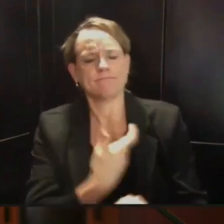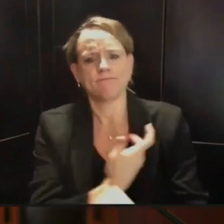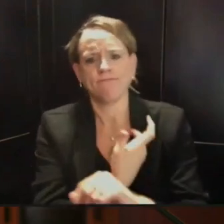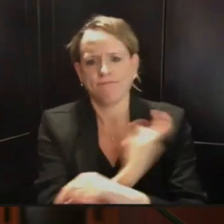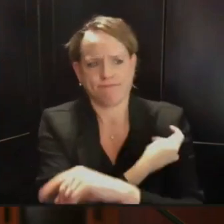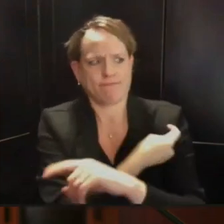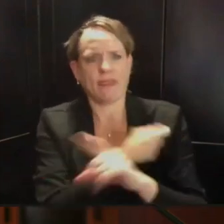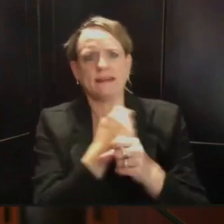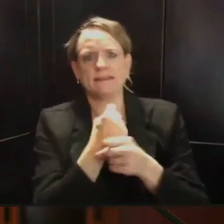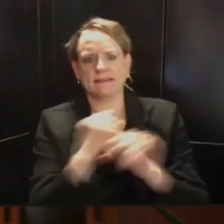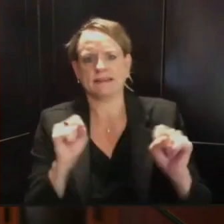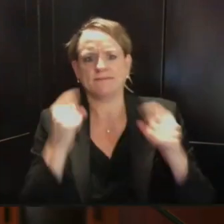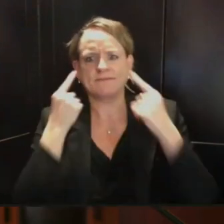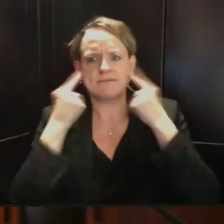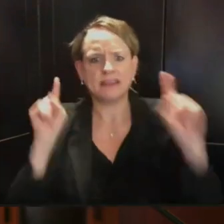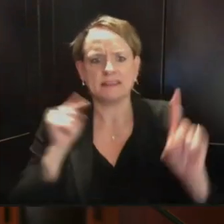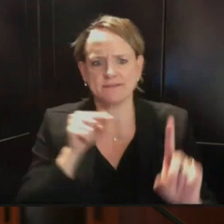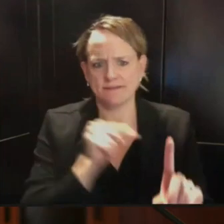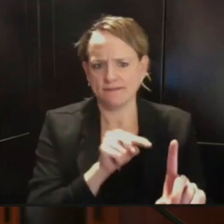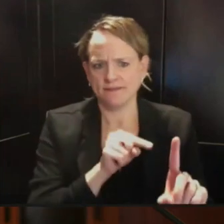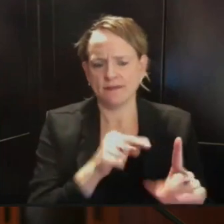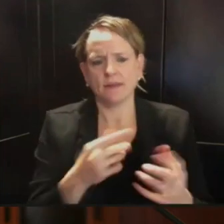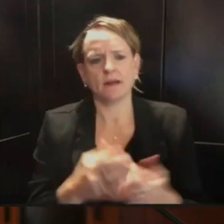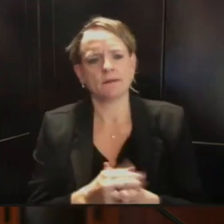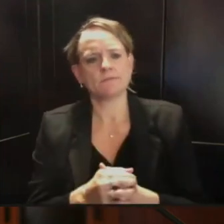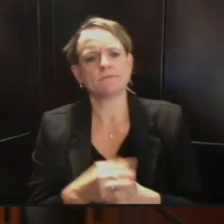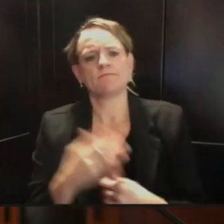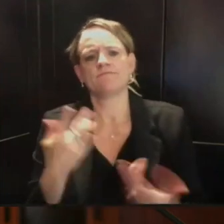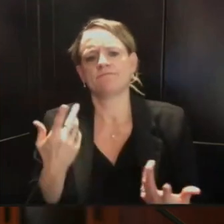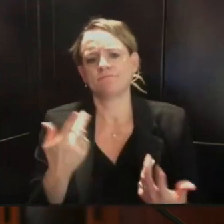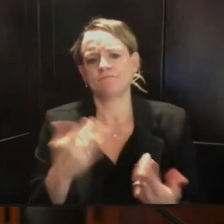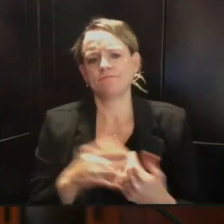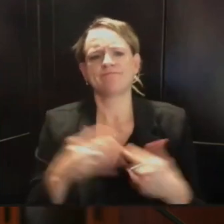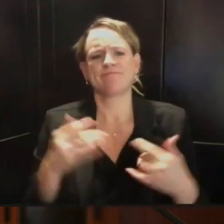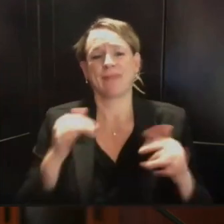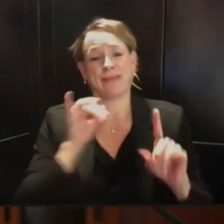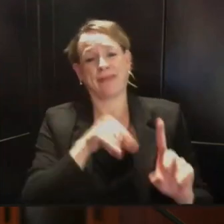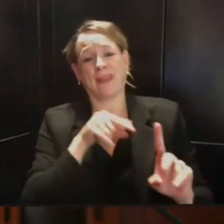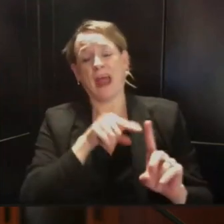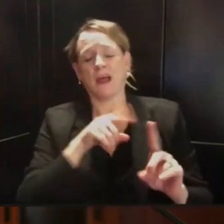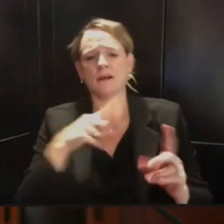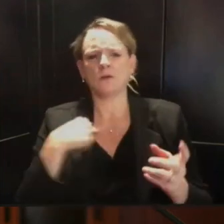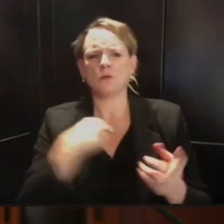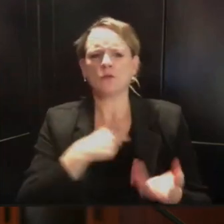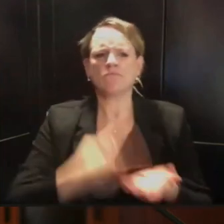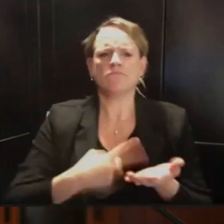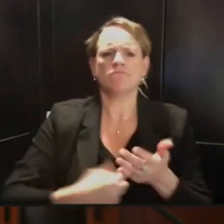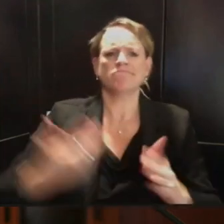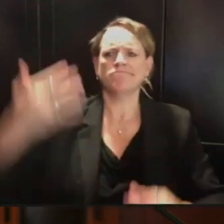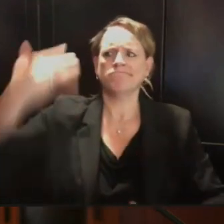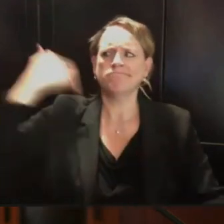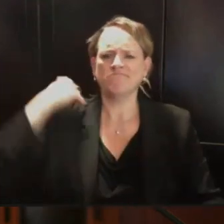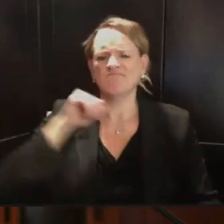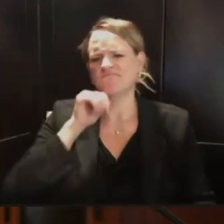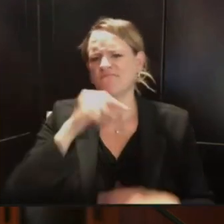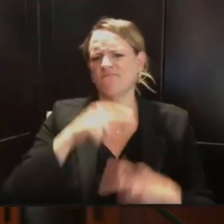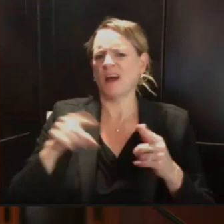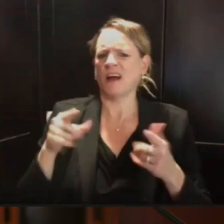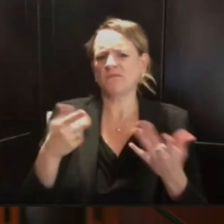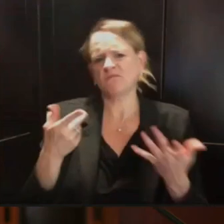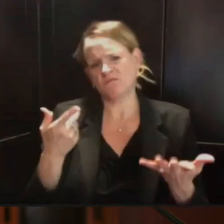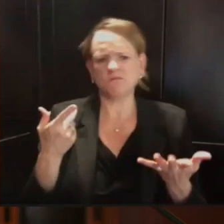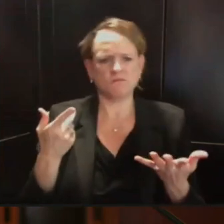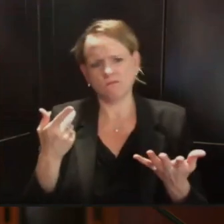discussed in any level of detail, but obviously if it's something that we move